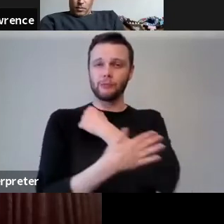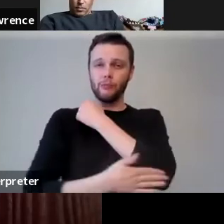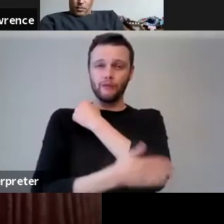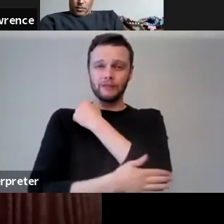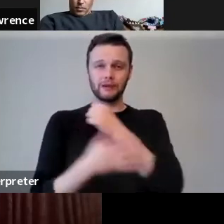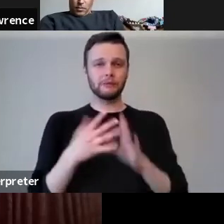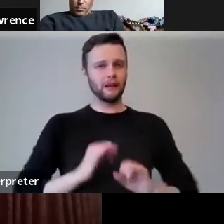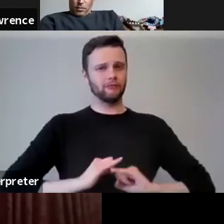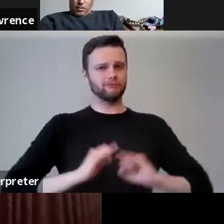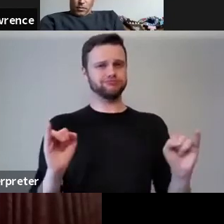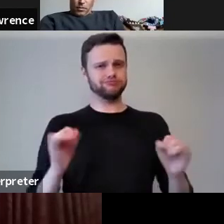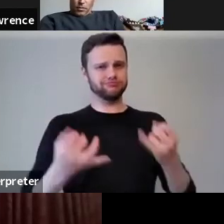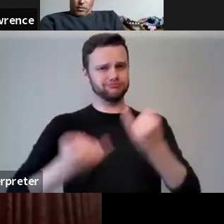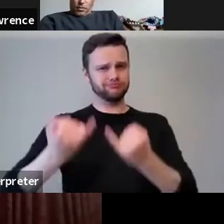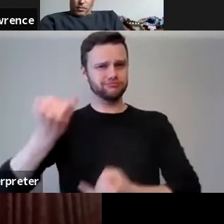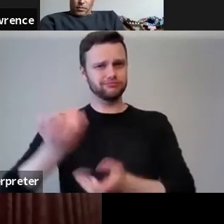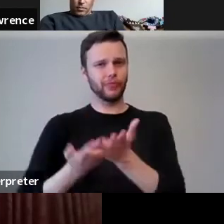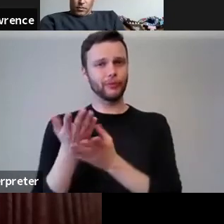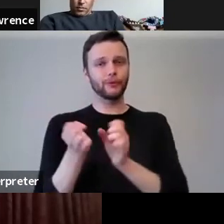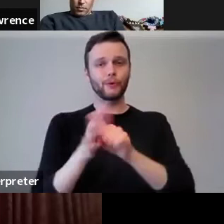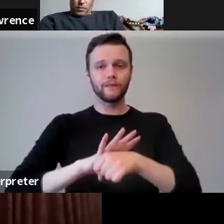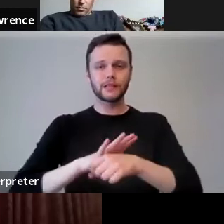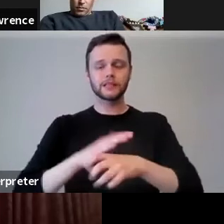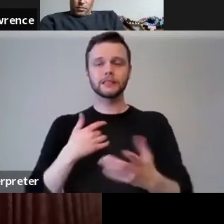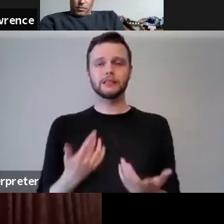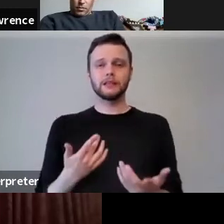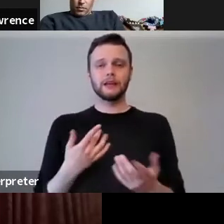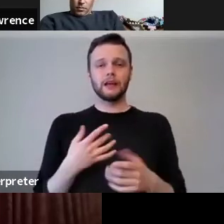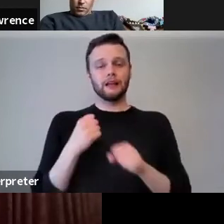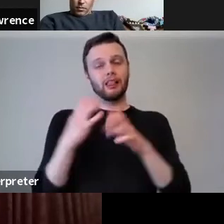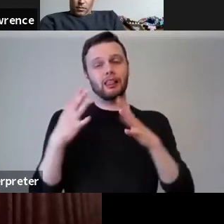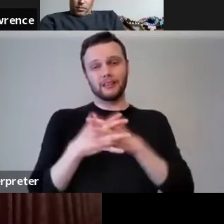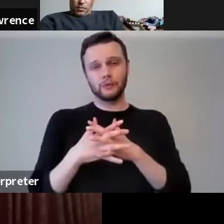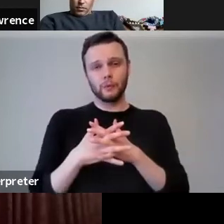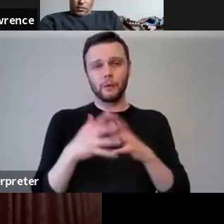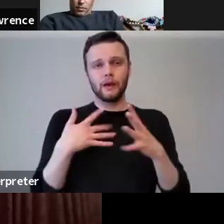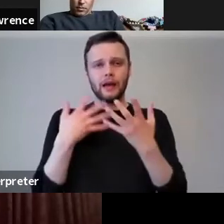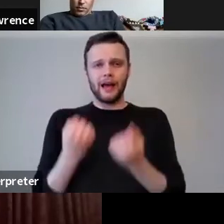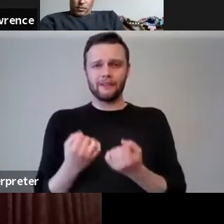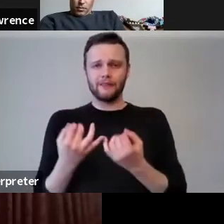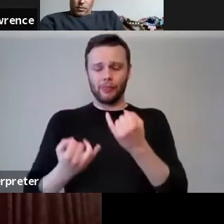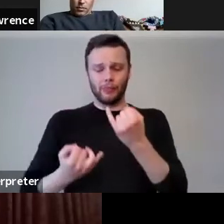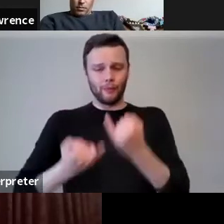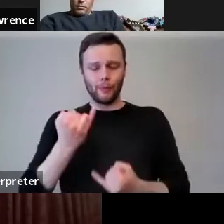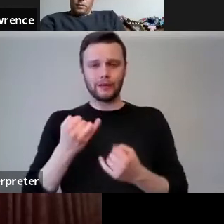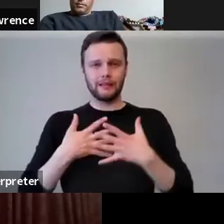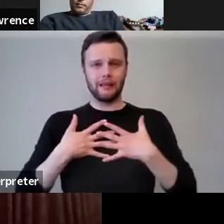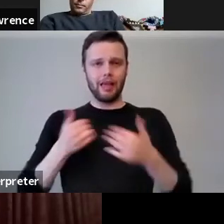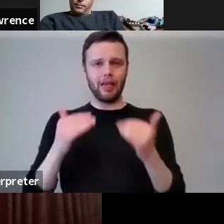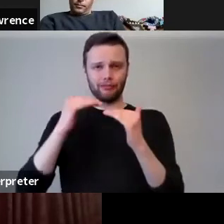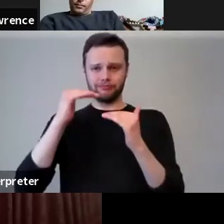exacerbated by COVID-19. And Glasgow, as you know, has some of the worst health inequality gaps,